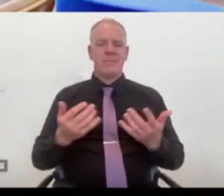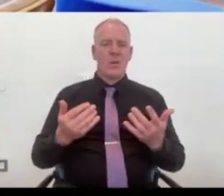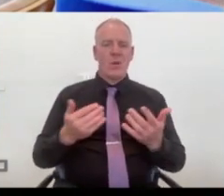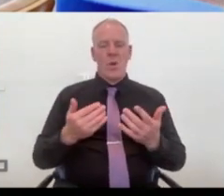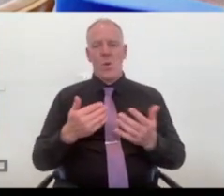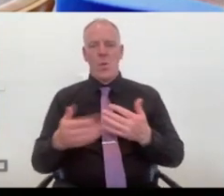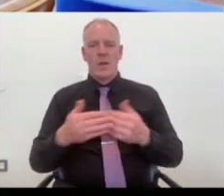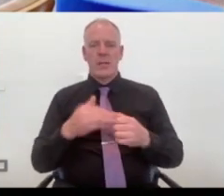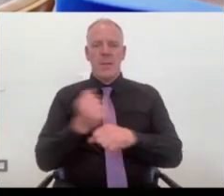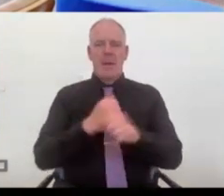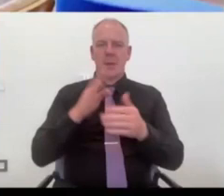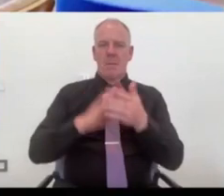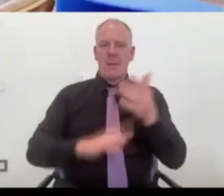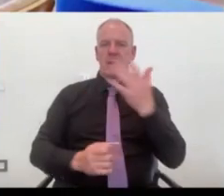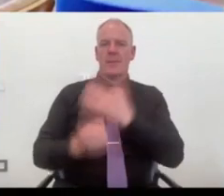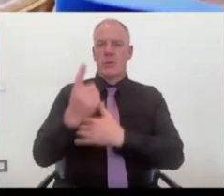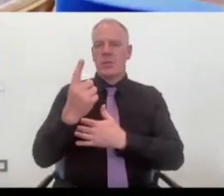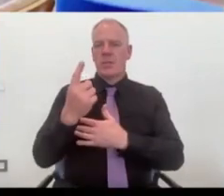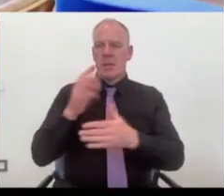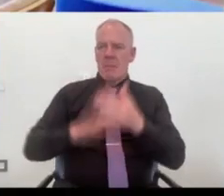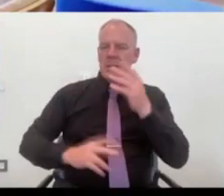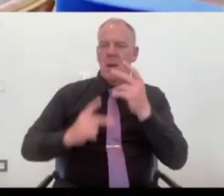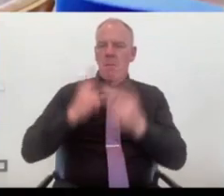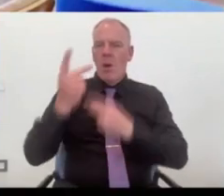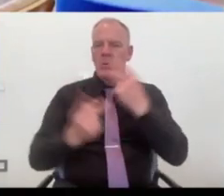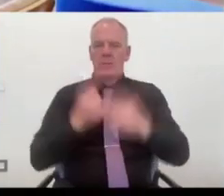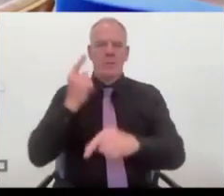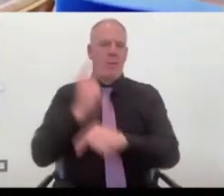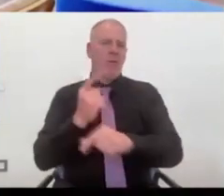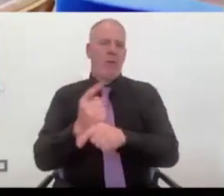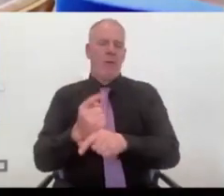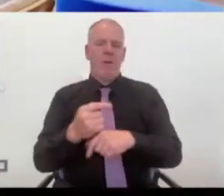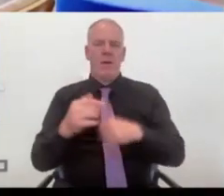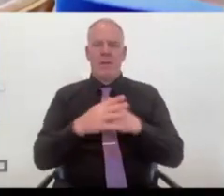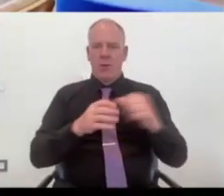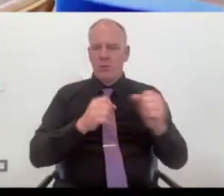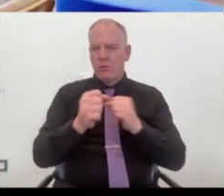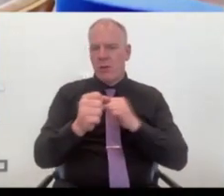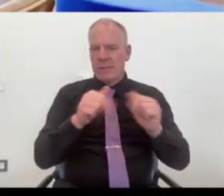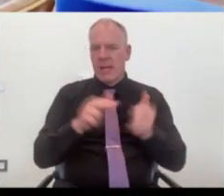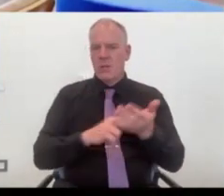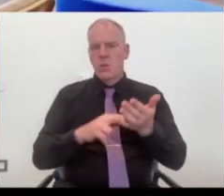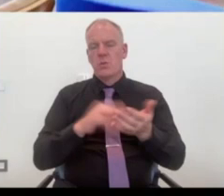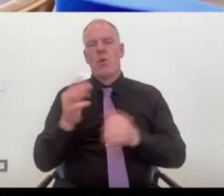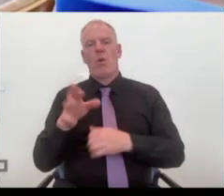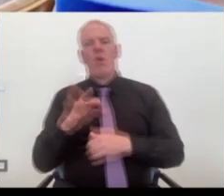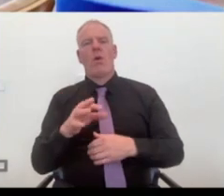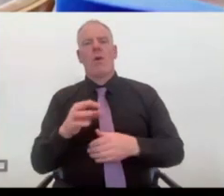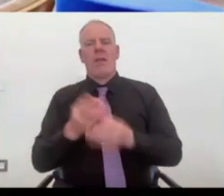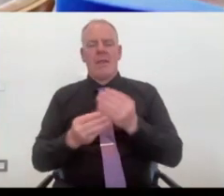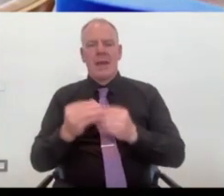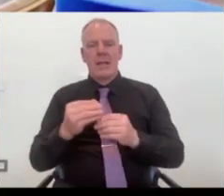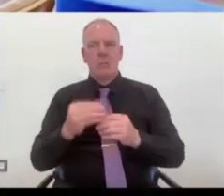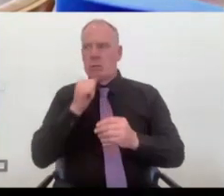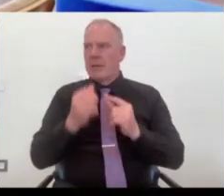and partnerships out there in terms of services and goods, perhaps that aren't being met at the